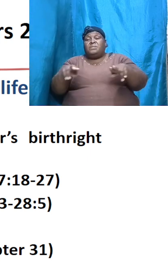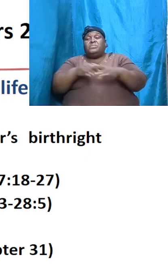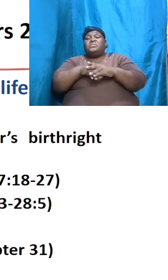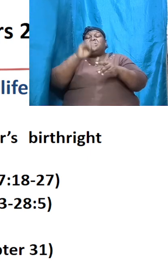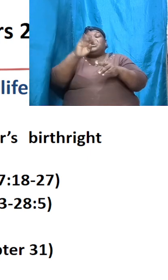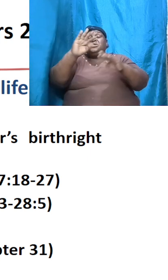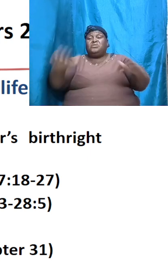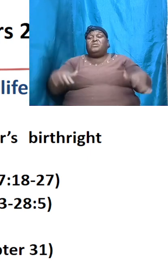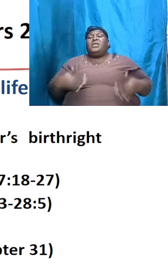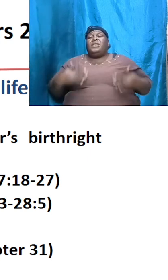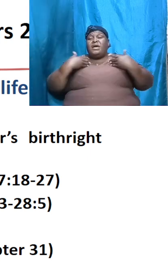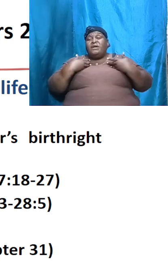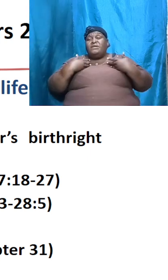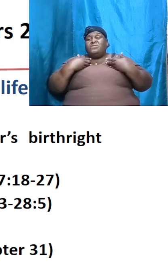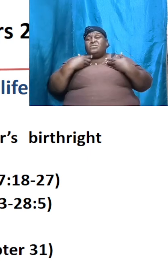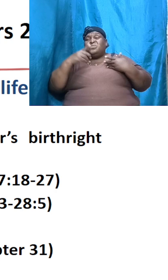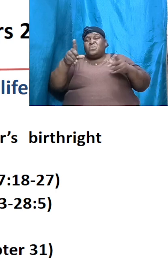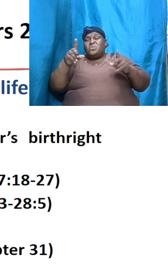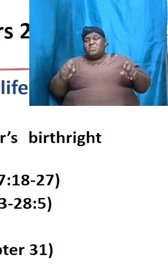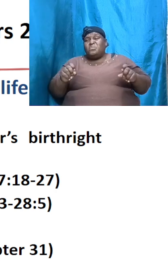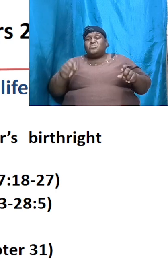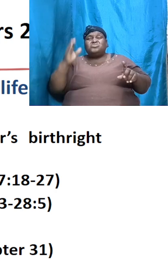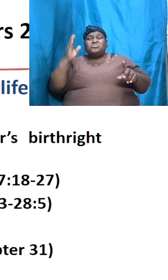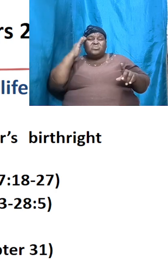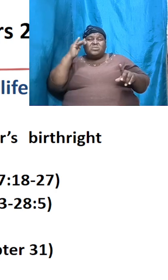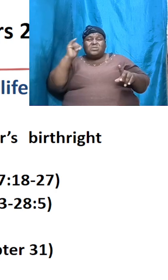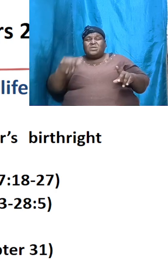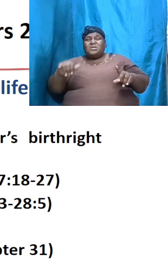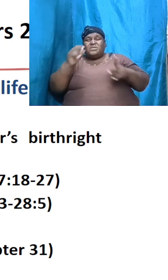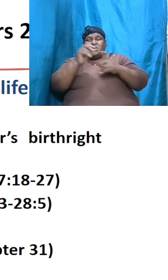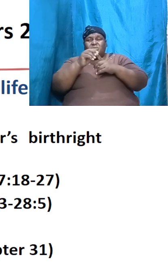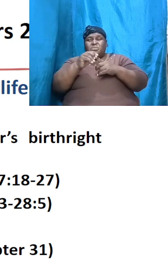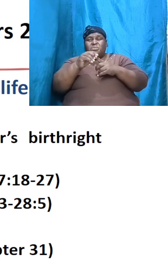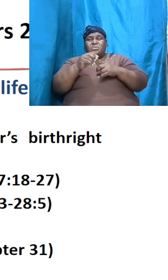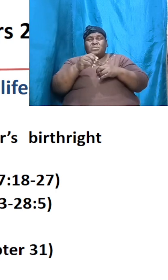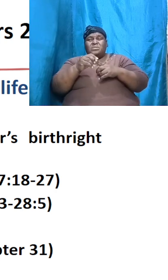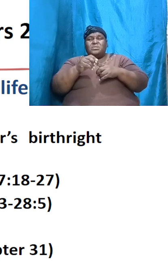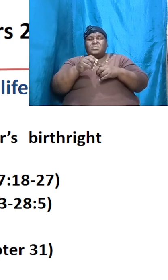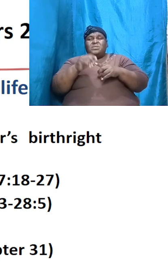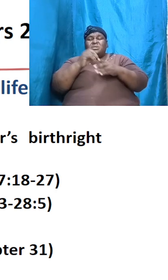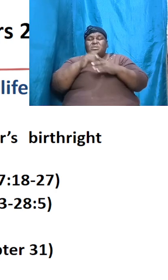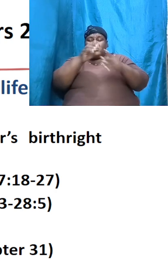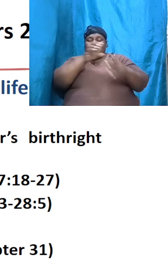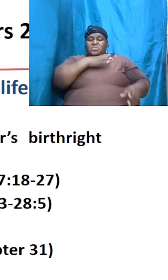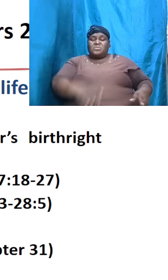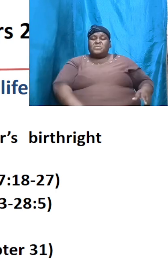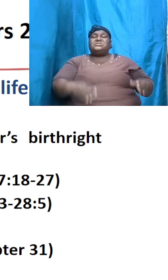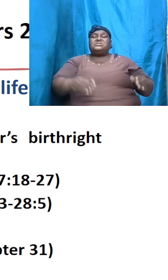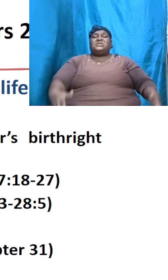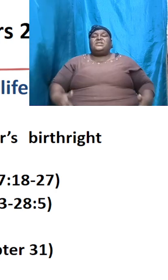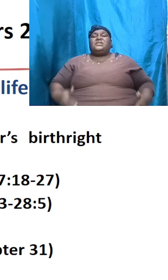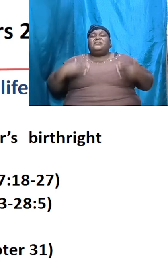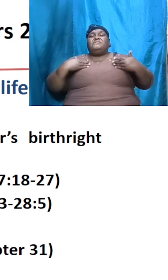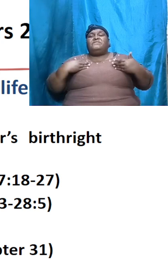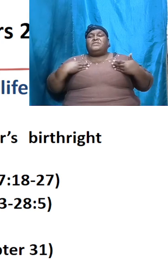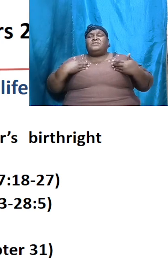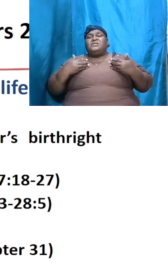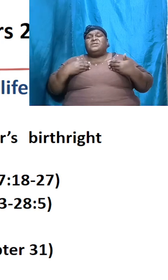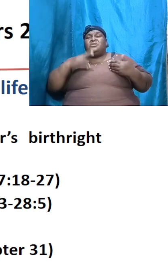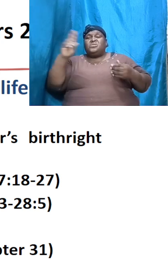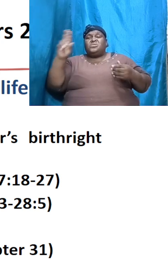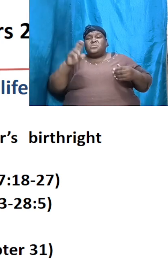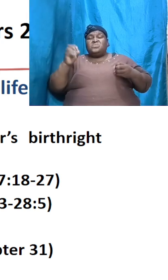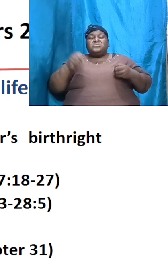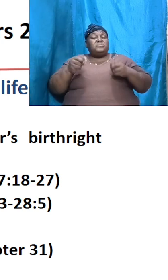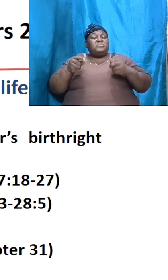because you are supposed to know that word at this stage in your Christian walk so I might use the opportunity brothers and